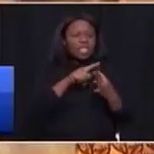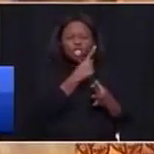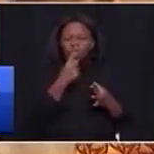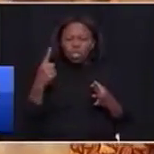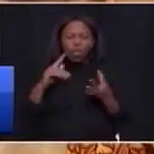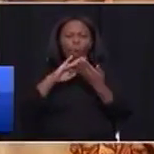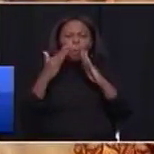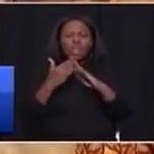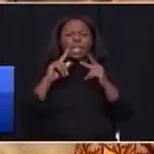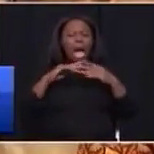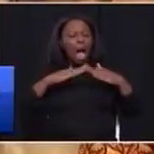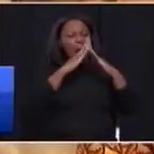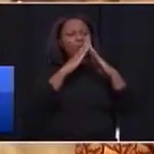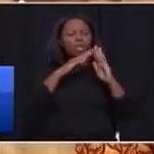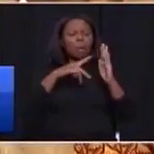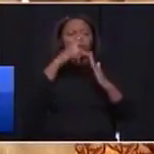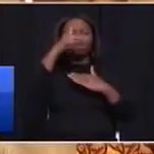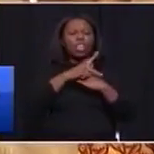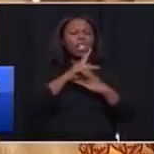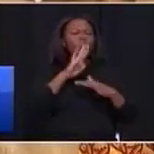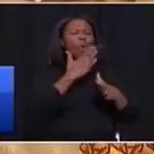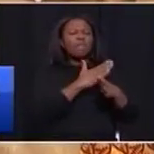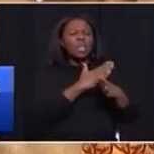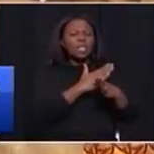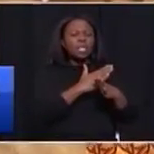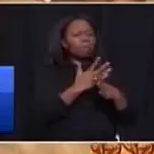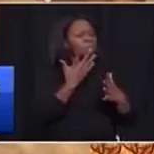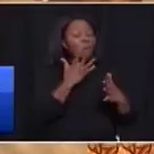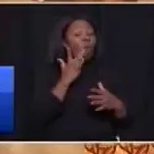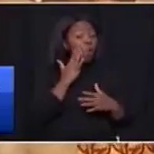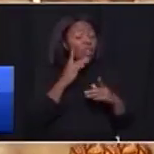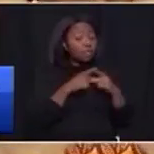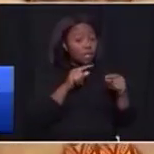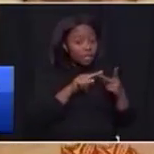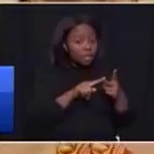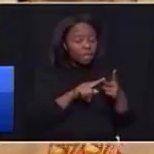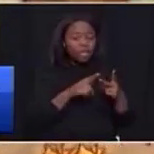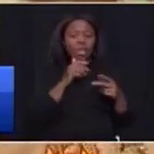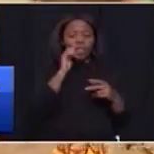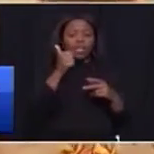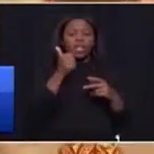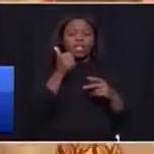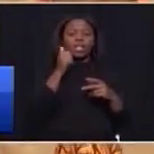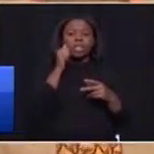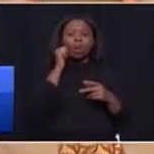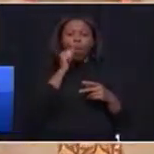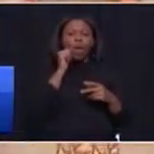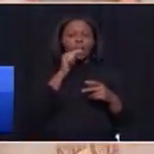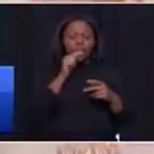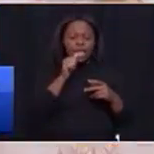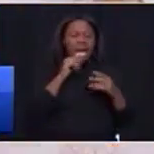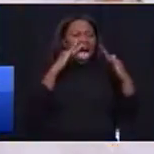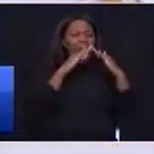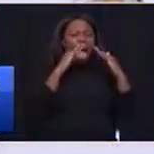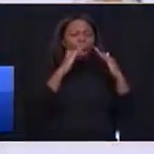where there are housing projects that are incomplete. Secondly, allocation of any unallocated